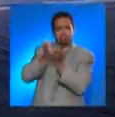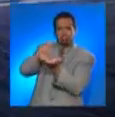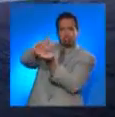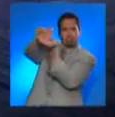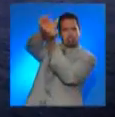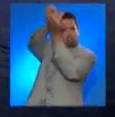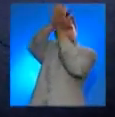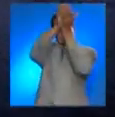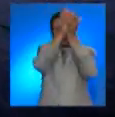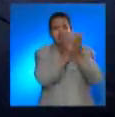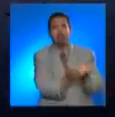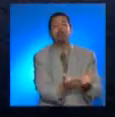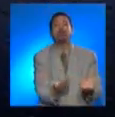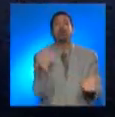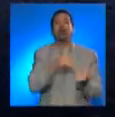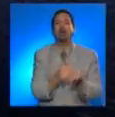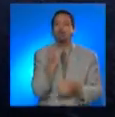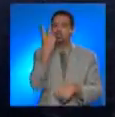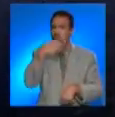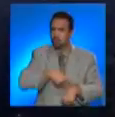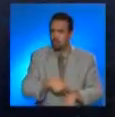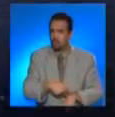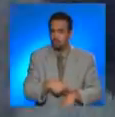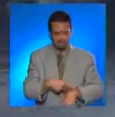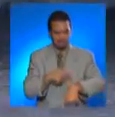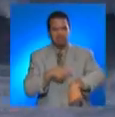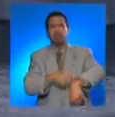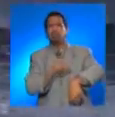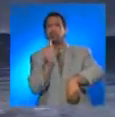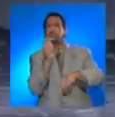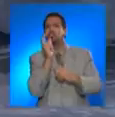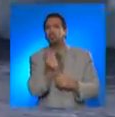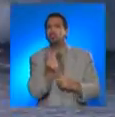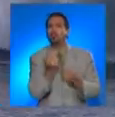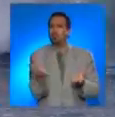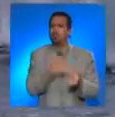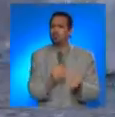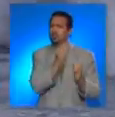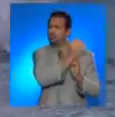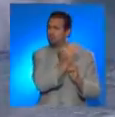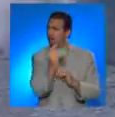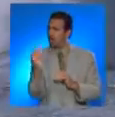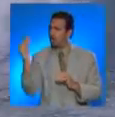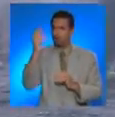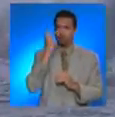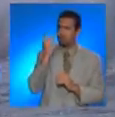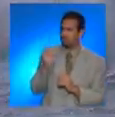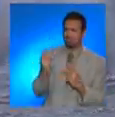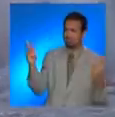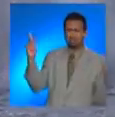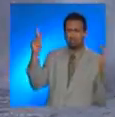10 minutes later, another wave hit, but this time it was worse, and a large area was flooded.